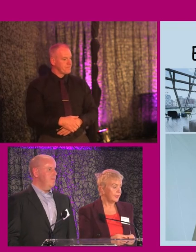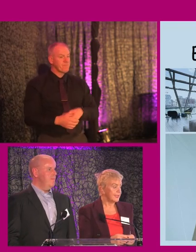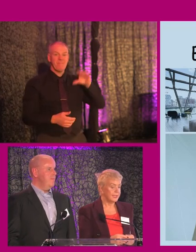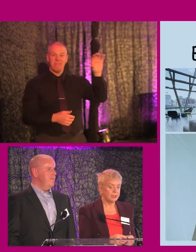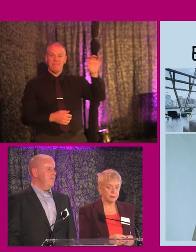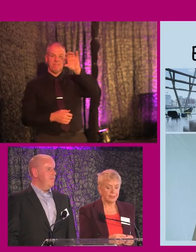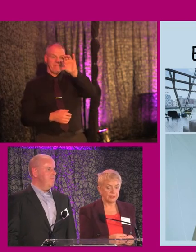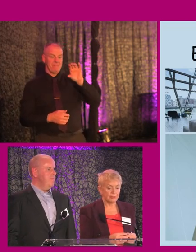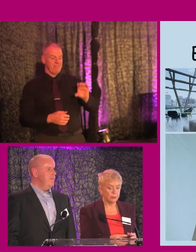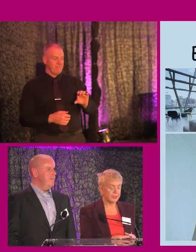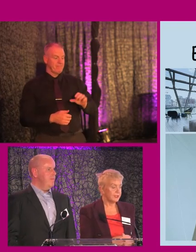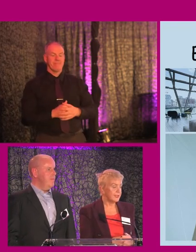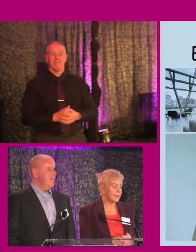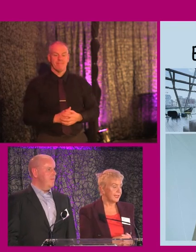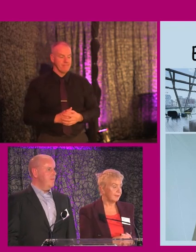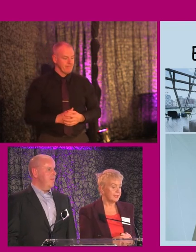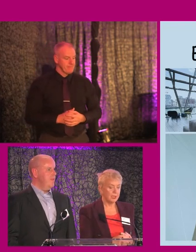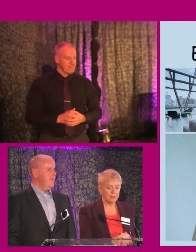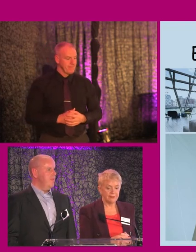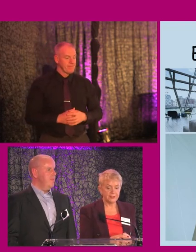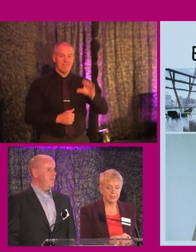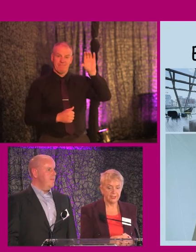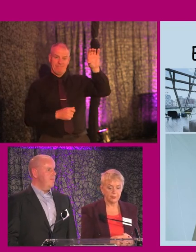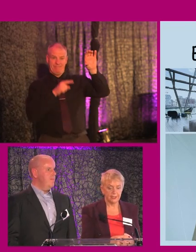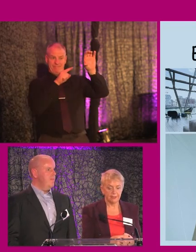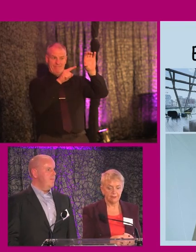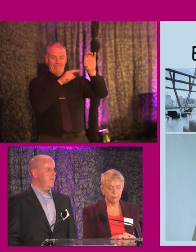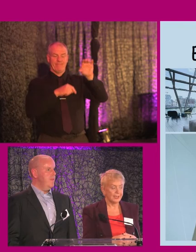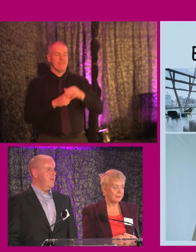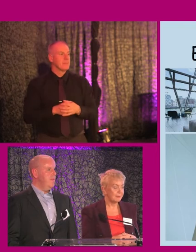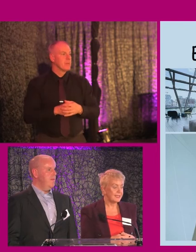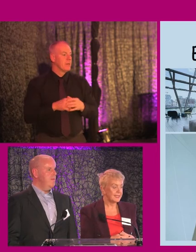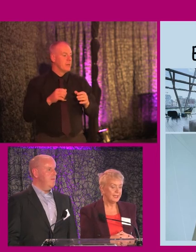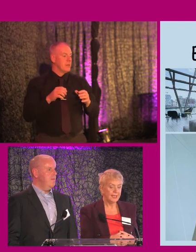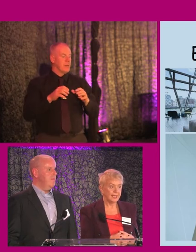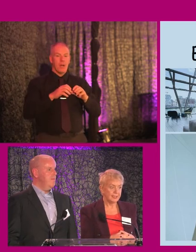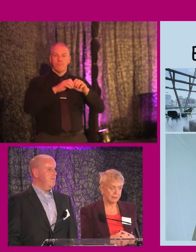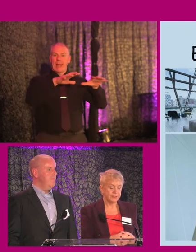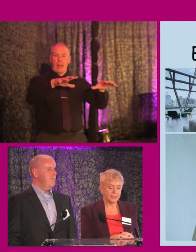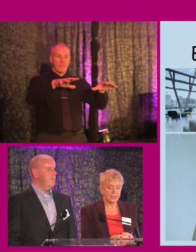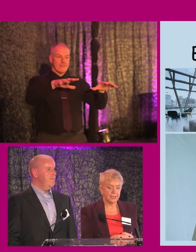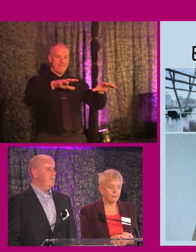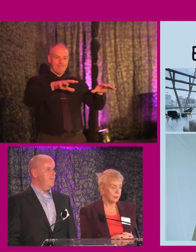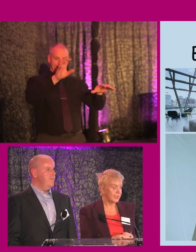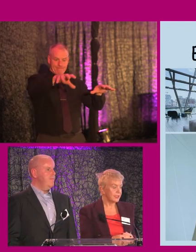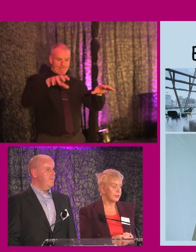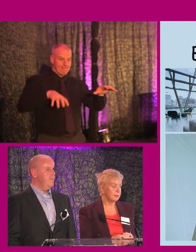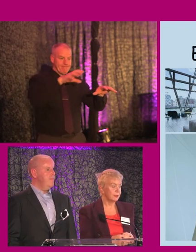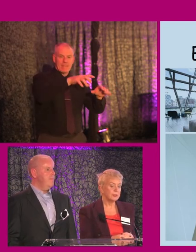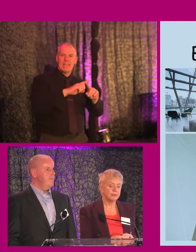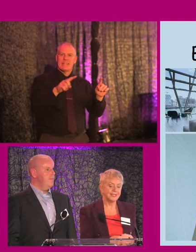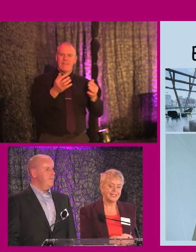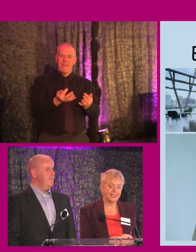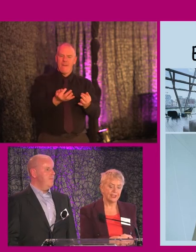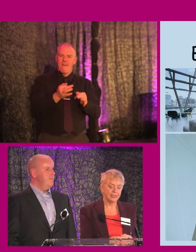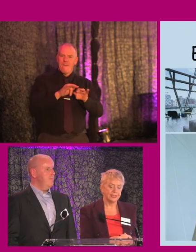We can see here as well, three more pictures. At the top left, we have a breakout space. Again, different floor textures, but